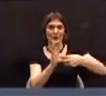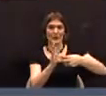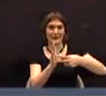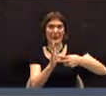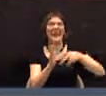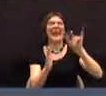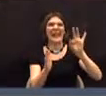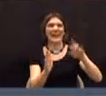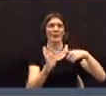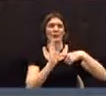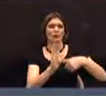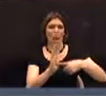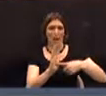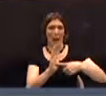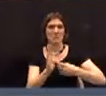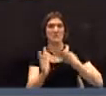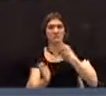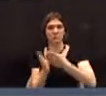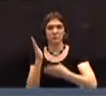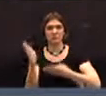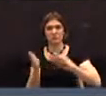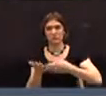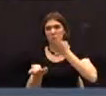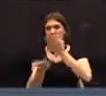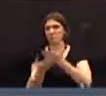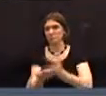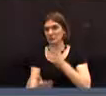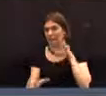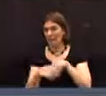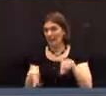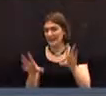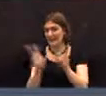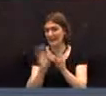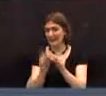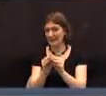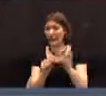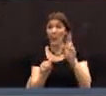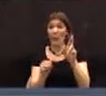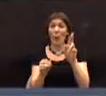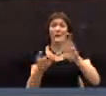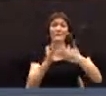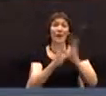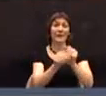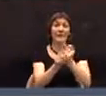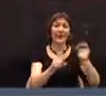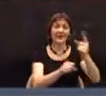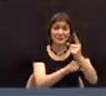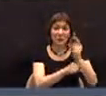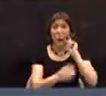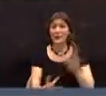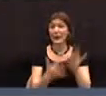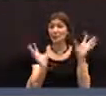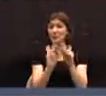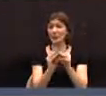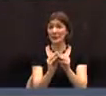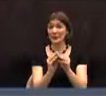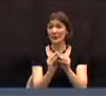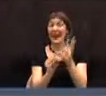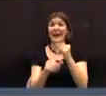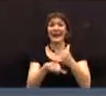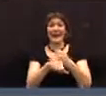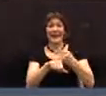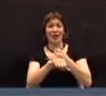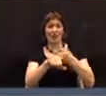under any article contained in the warning for this meeting, the annual meeting, or any other special meeting, and